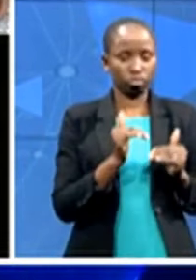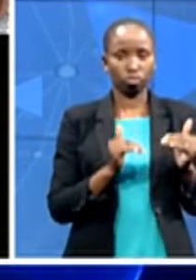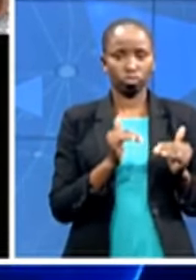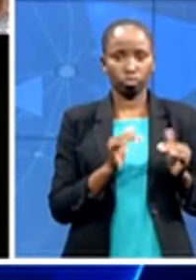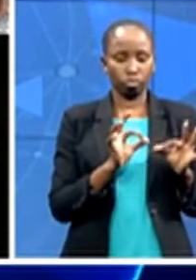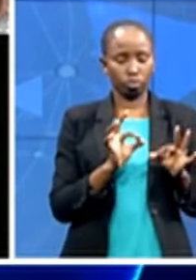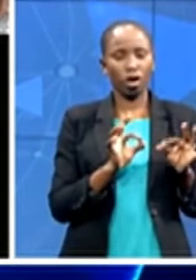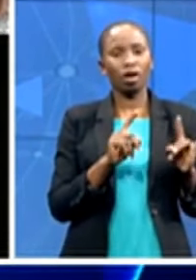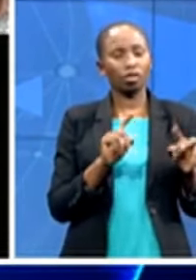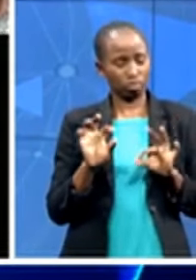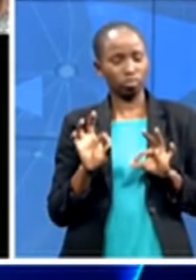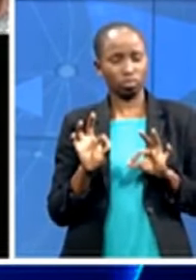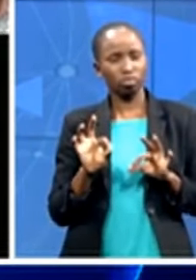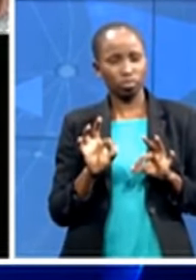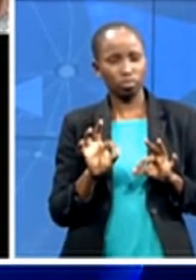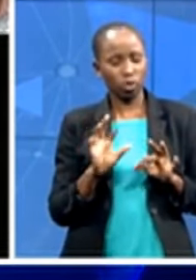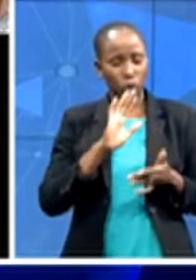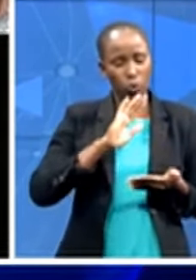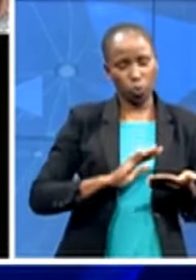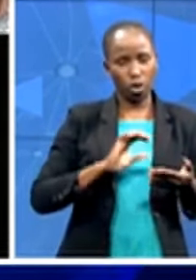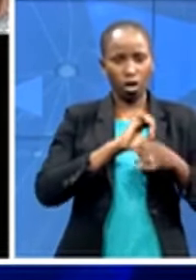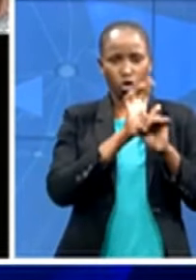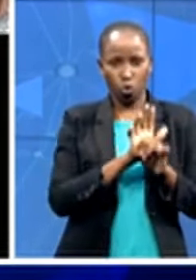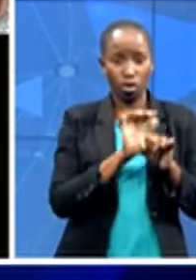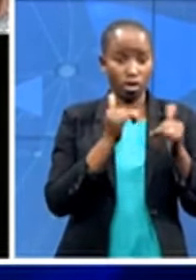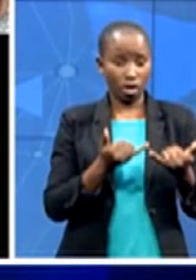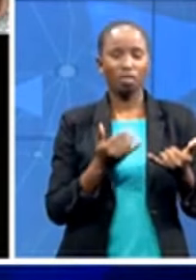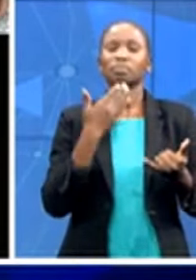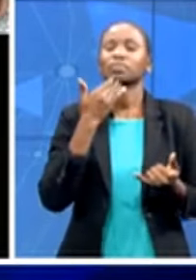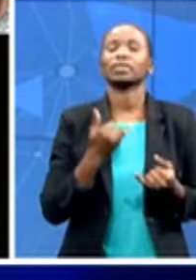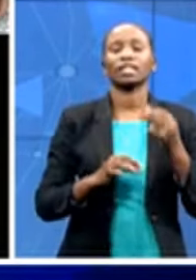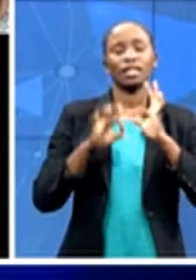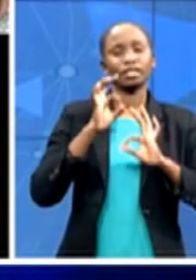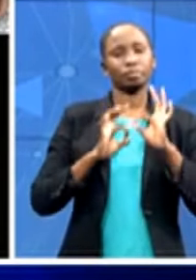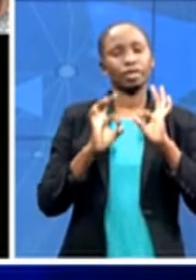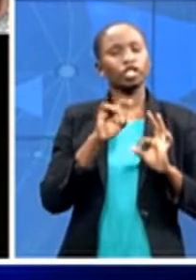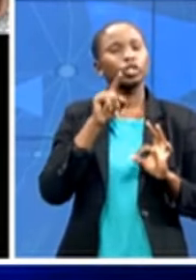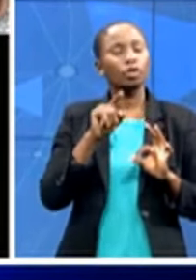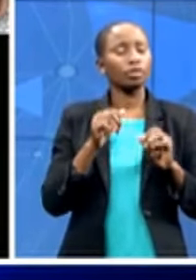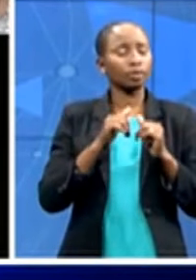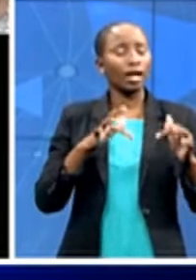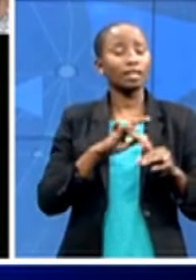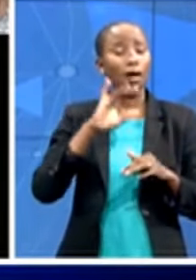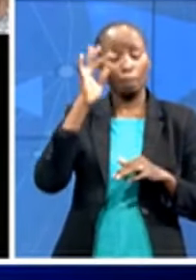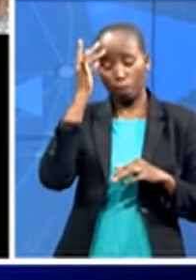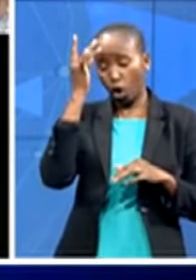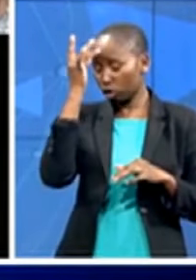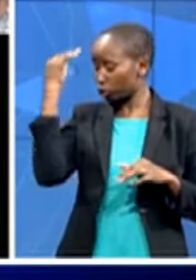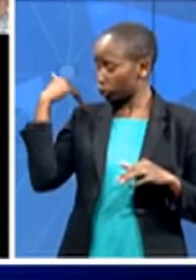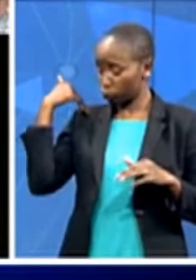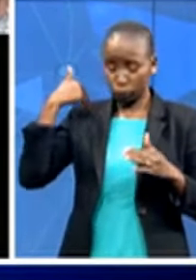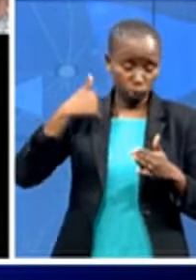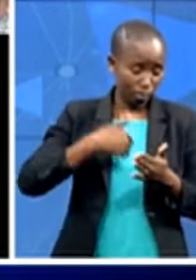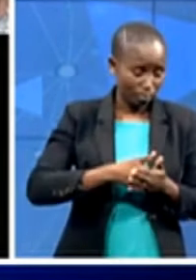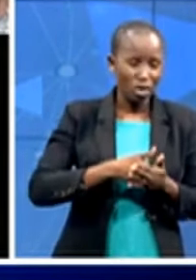take us through the motions that you have been going through since march last year just in terms of refocusing your work